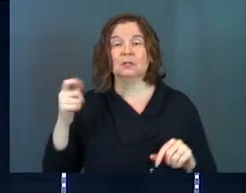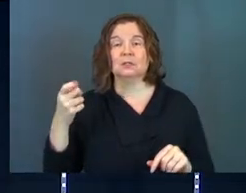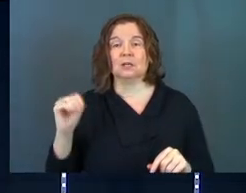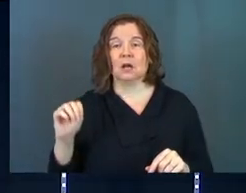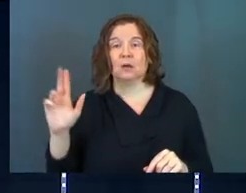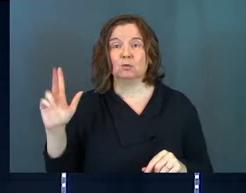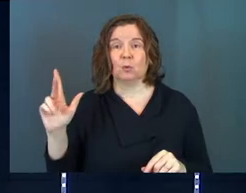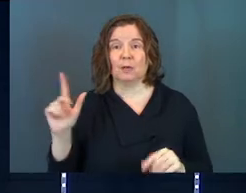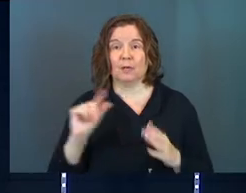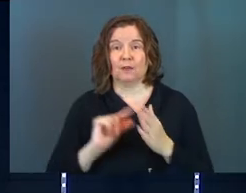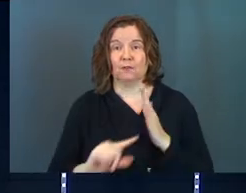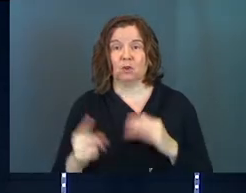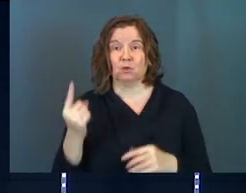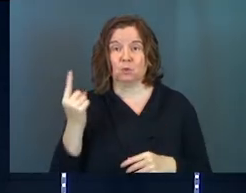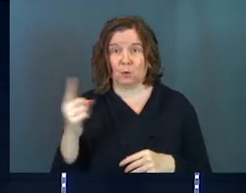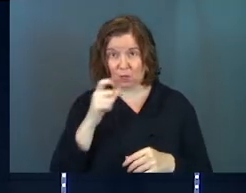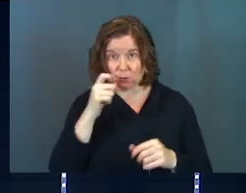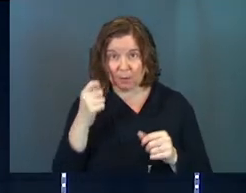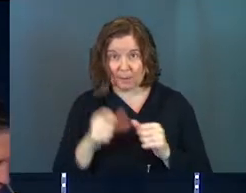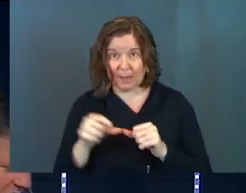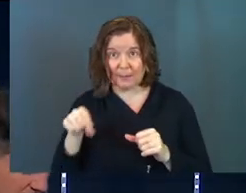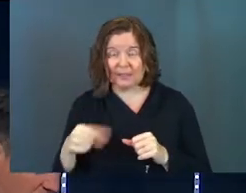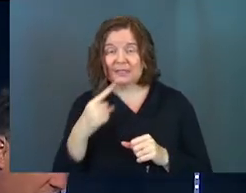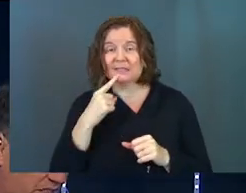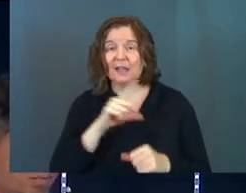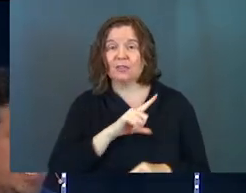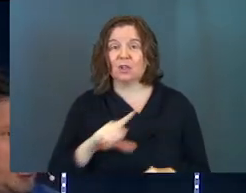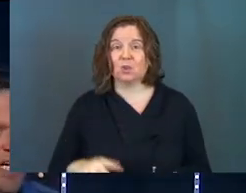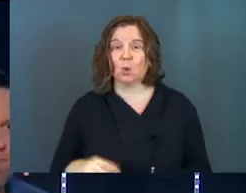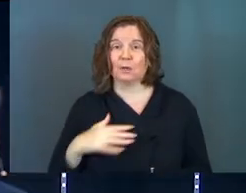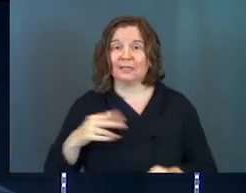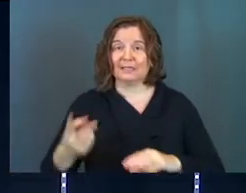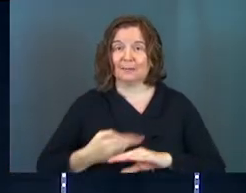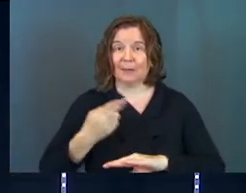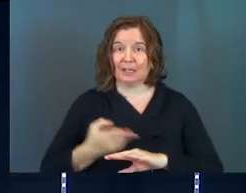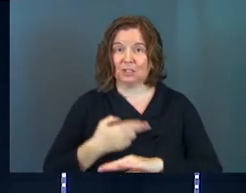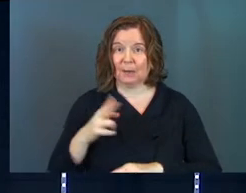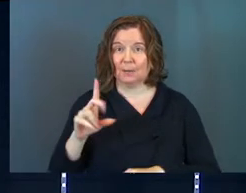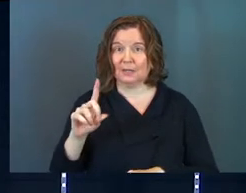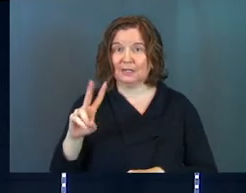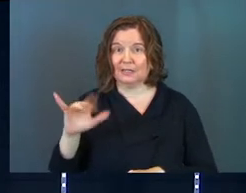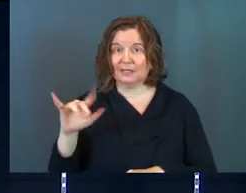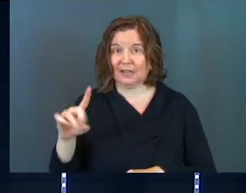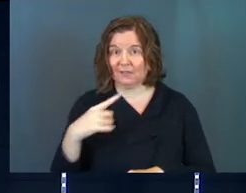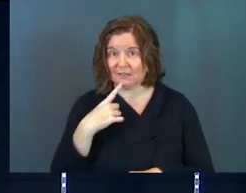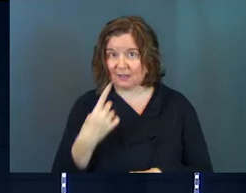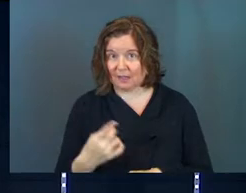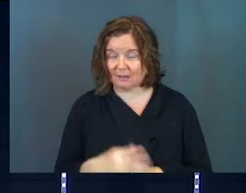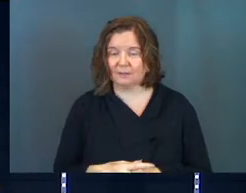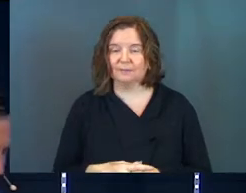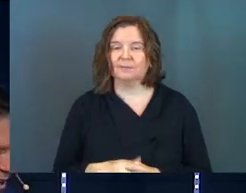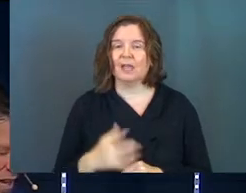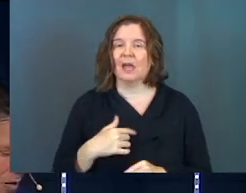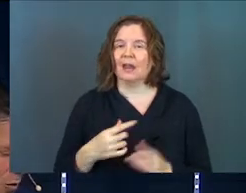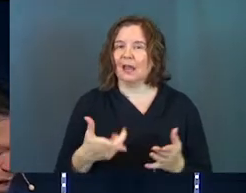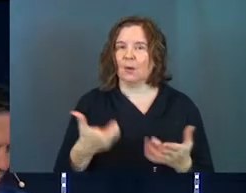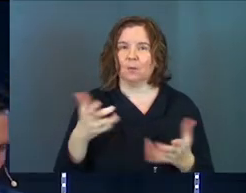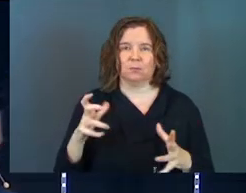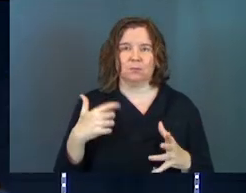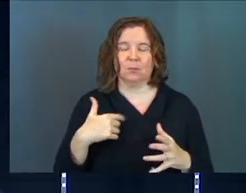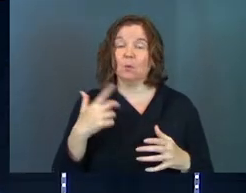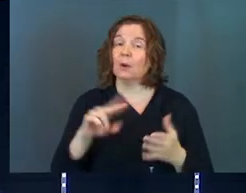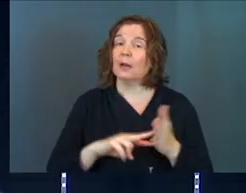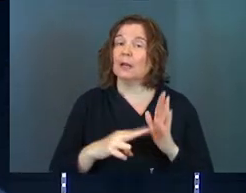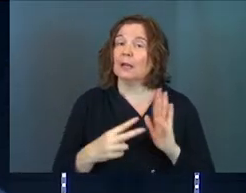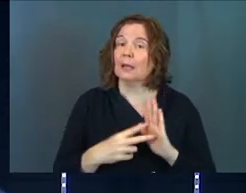23, verse 1. Do you remember this? It says, the Lord is my shepherd, David said. And I shall not want.